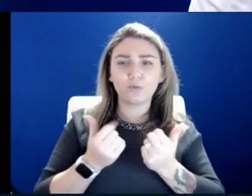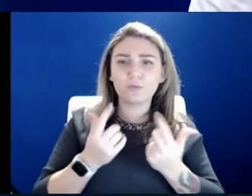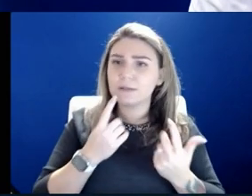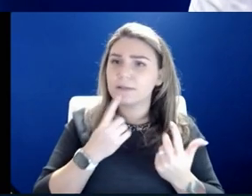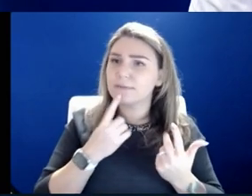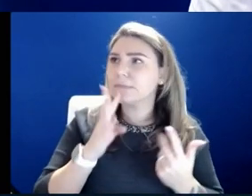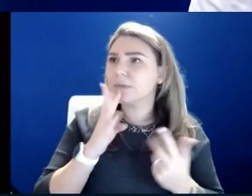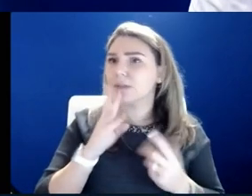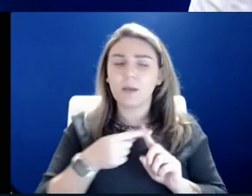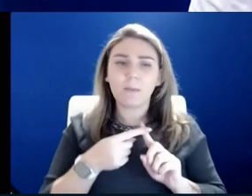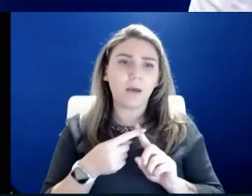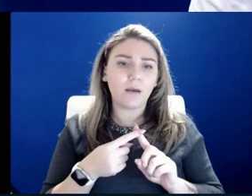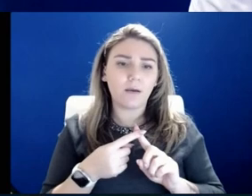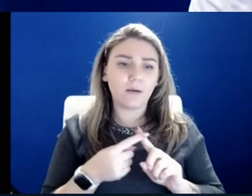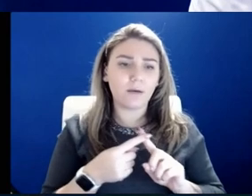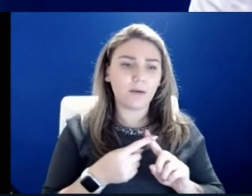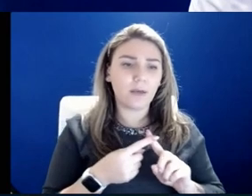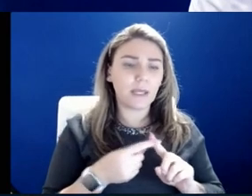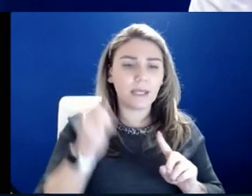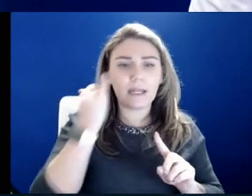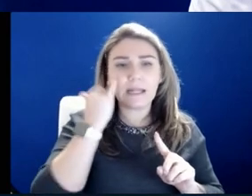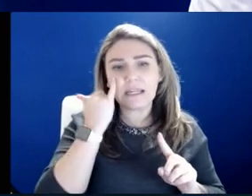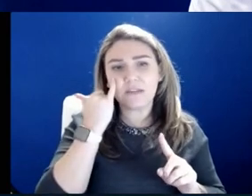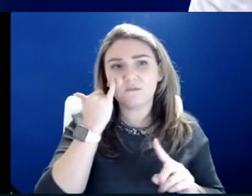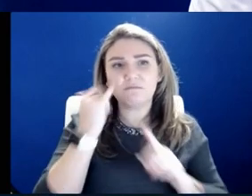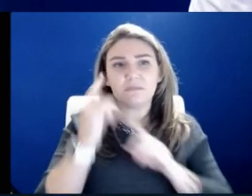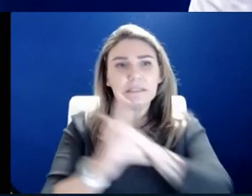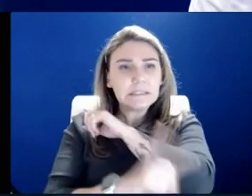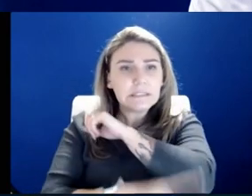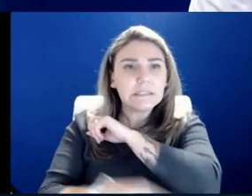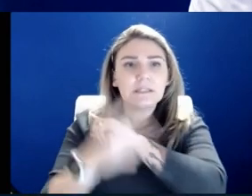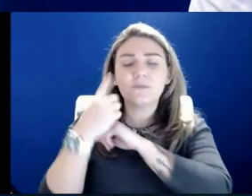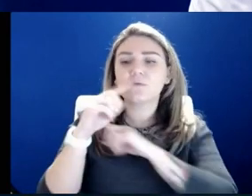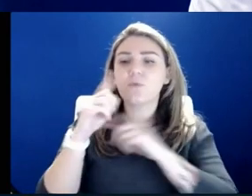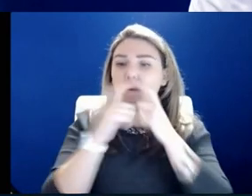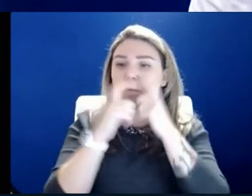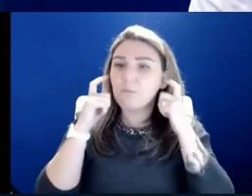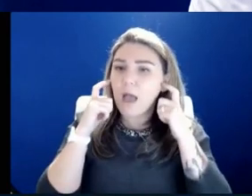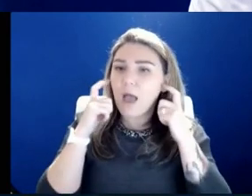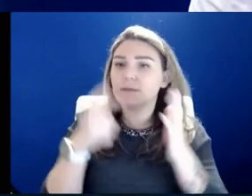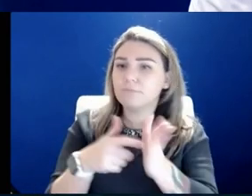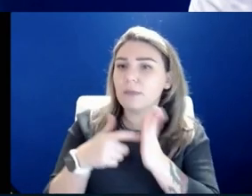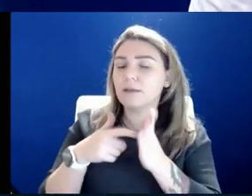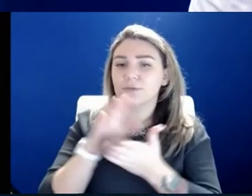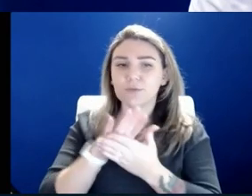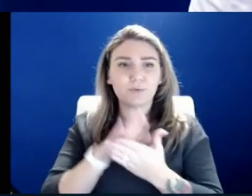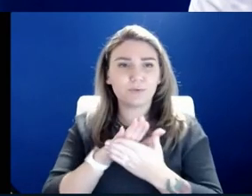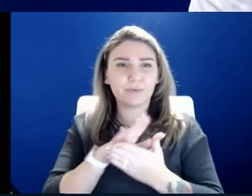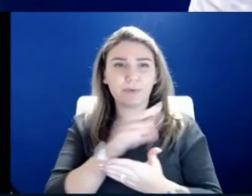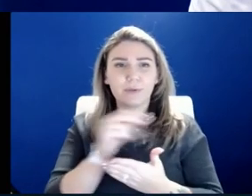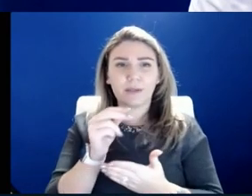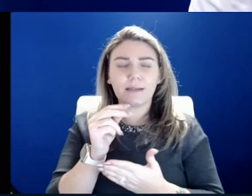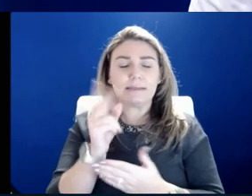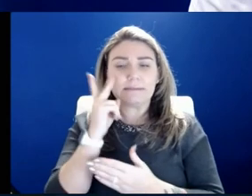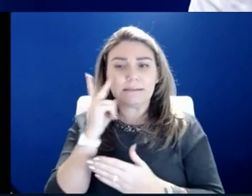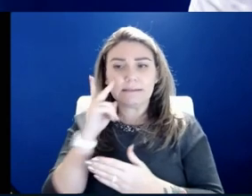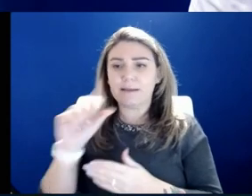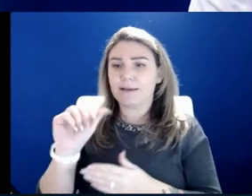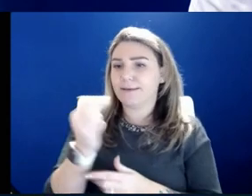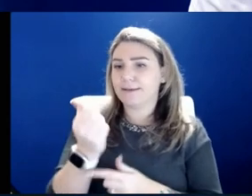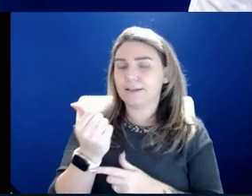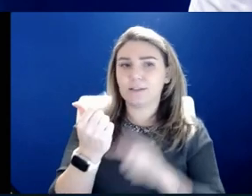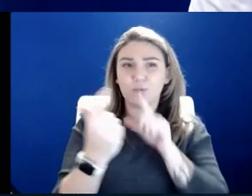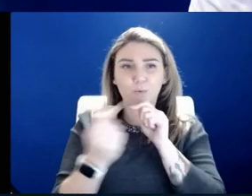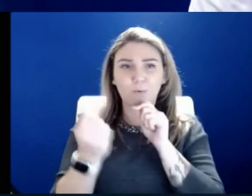or not there are, you know, possible disciplinary actions for mask mandates in schools. And we've seen the attorney general tweet in the last 24